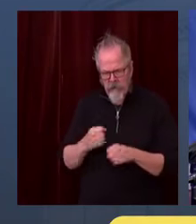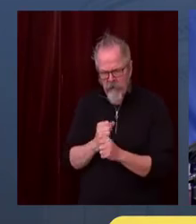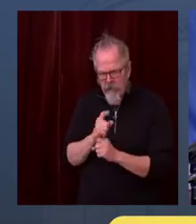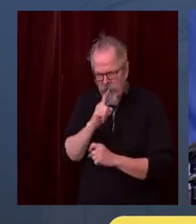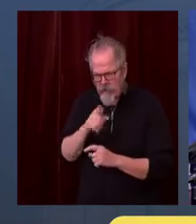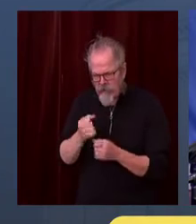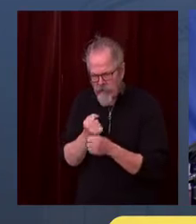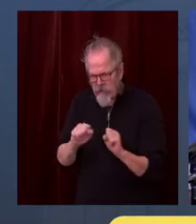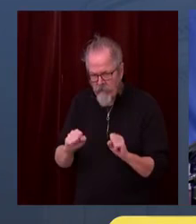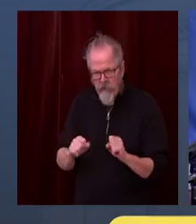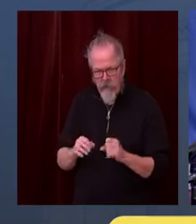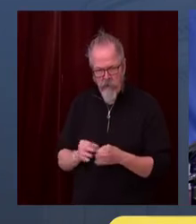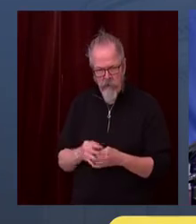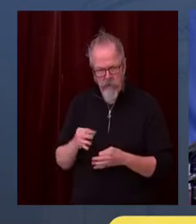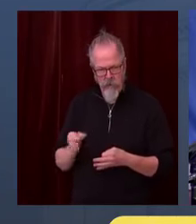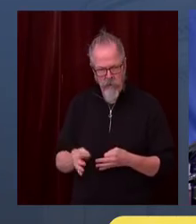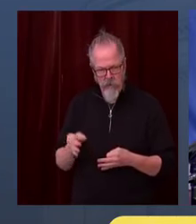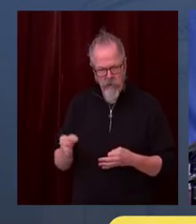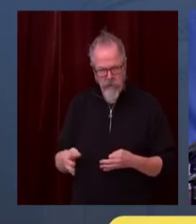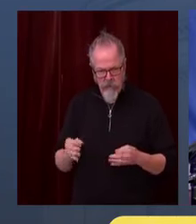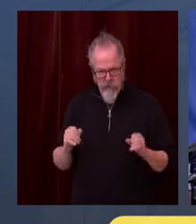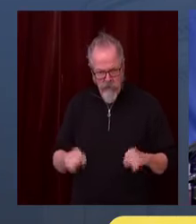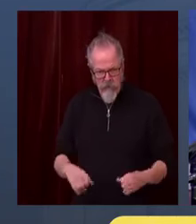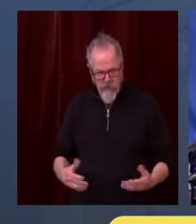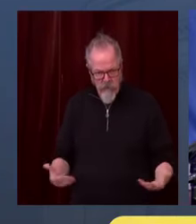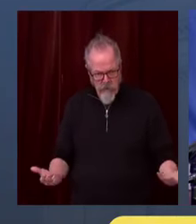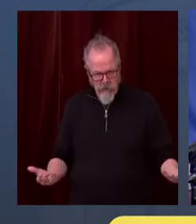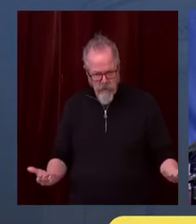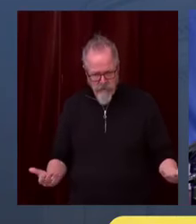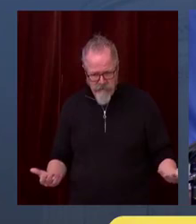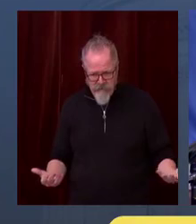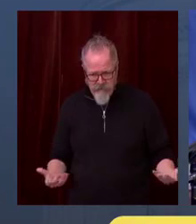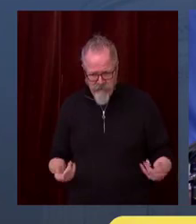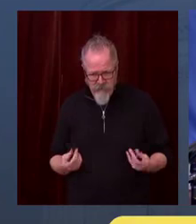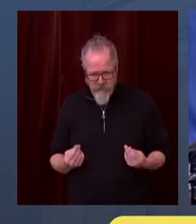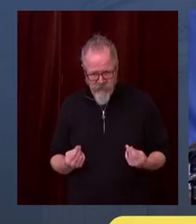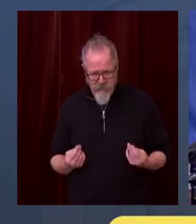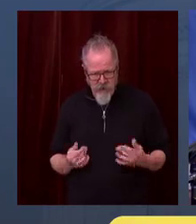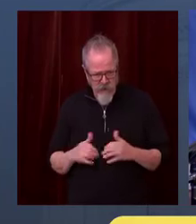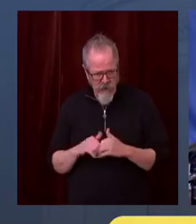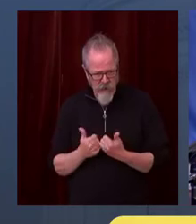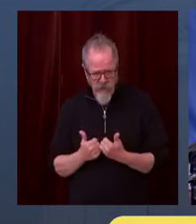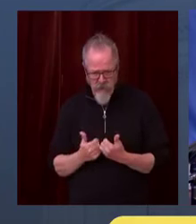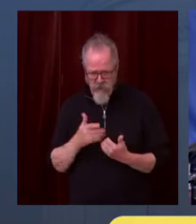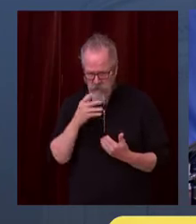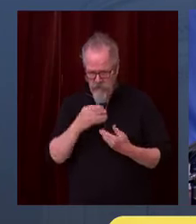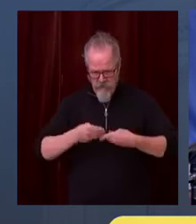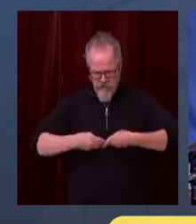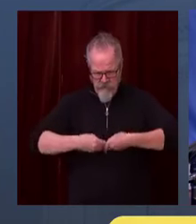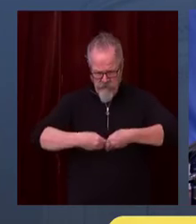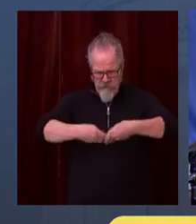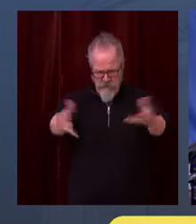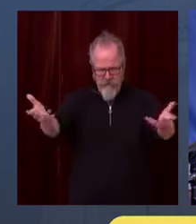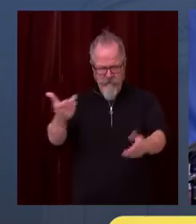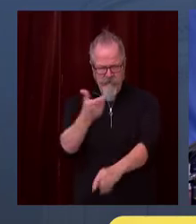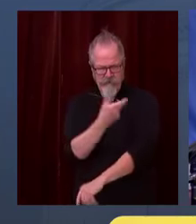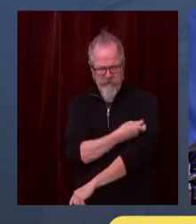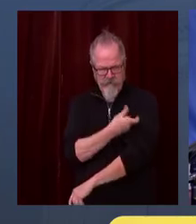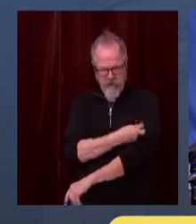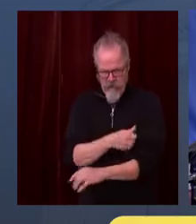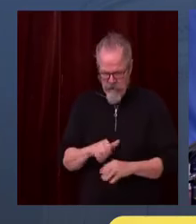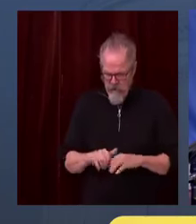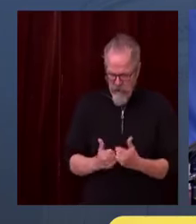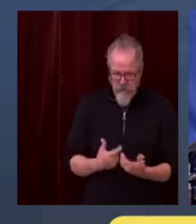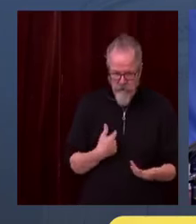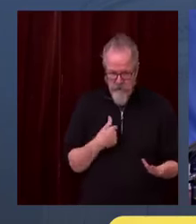and this extra layer of review that's been contemplated and how that might actually